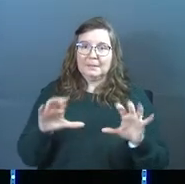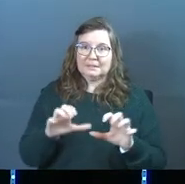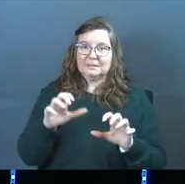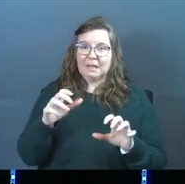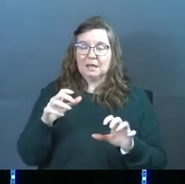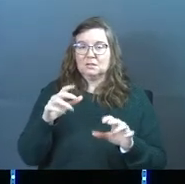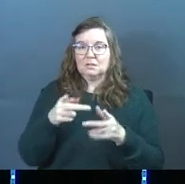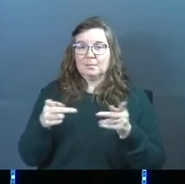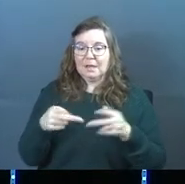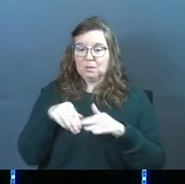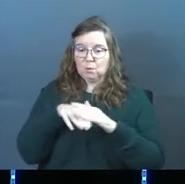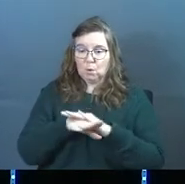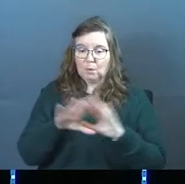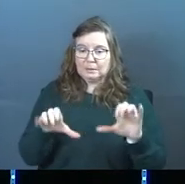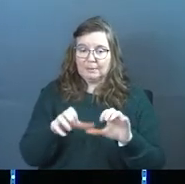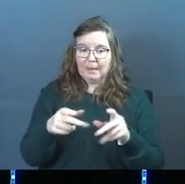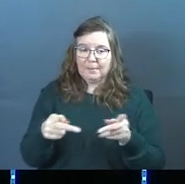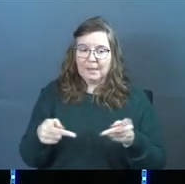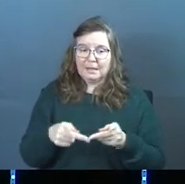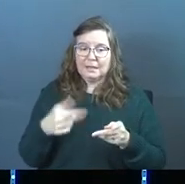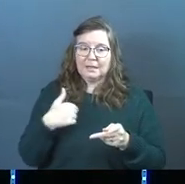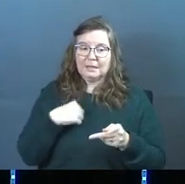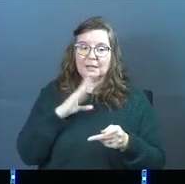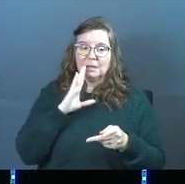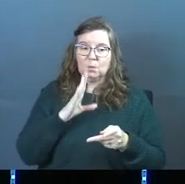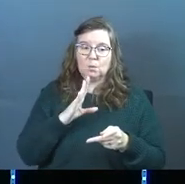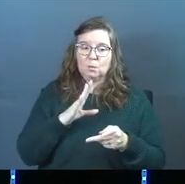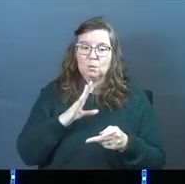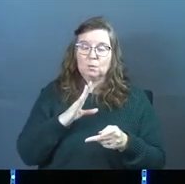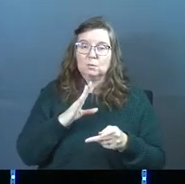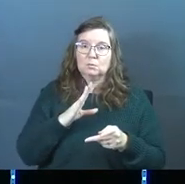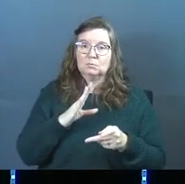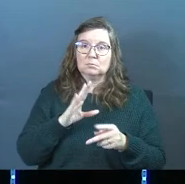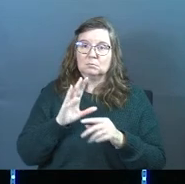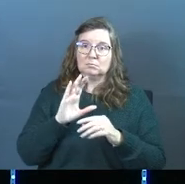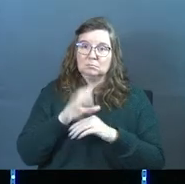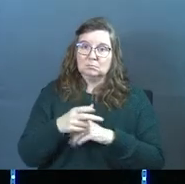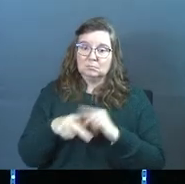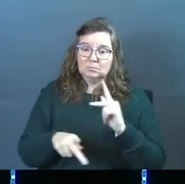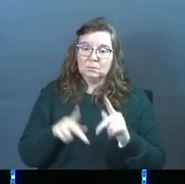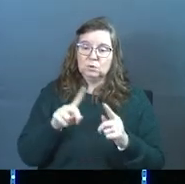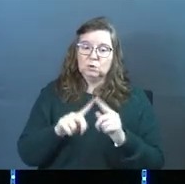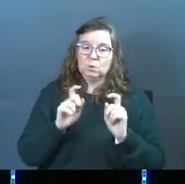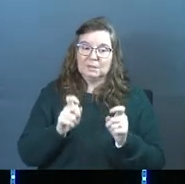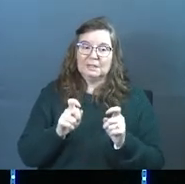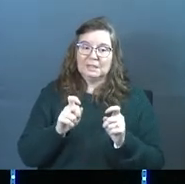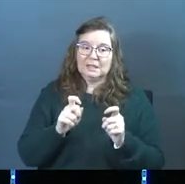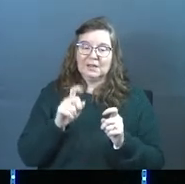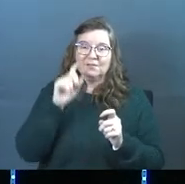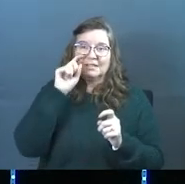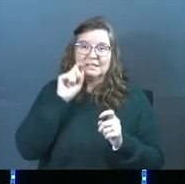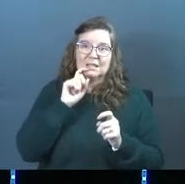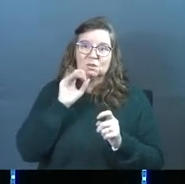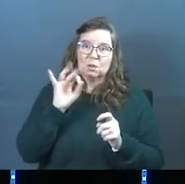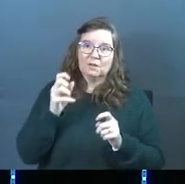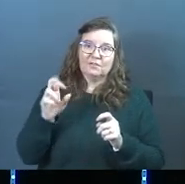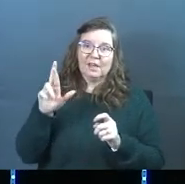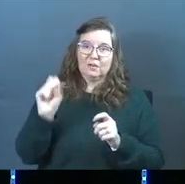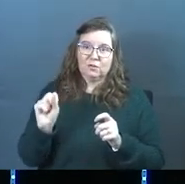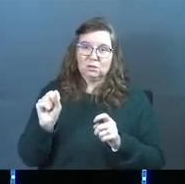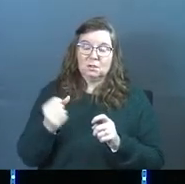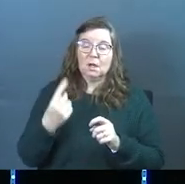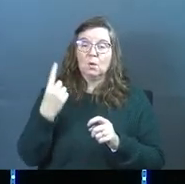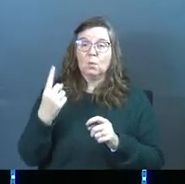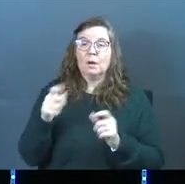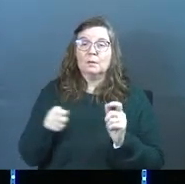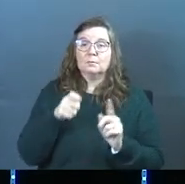parlors, and he would go into those massage parlors, and he would coerce people there to give sexual favors. And one